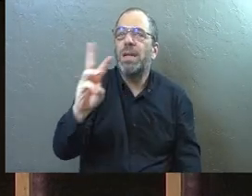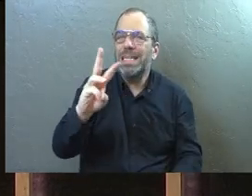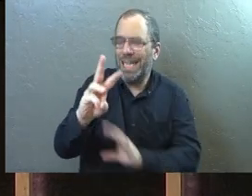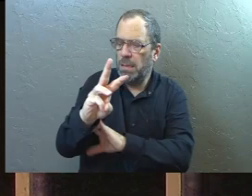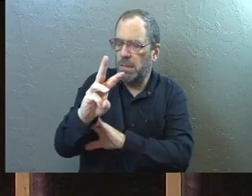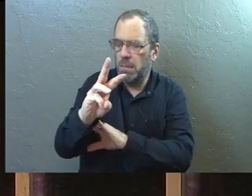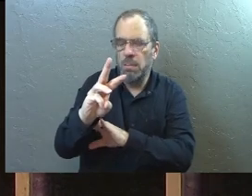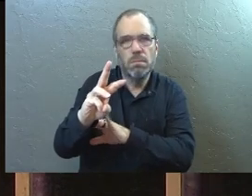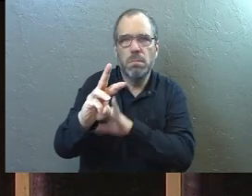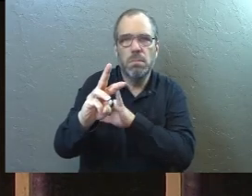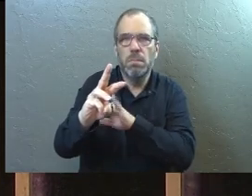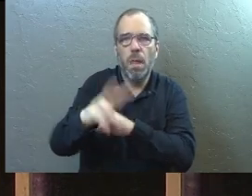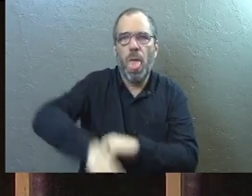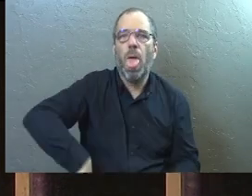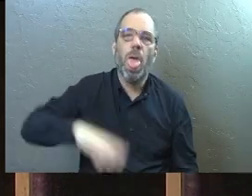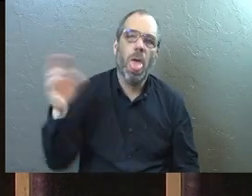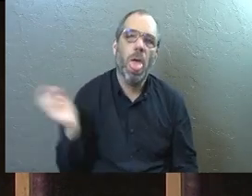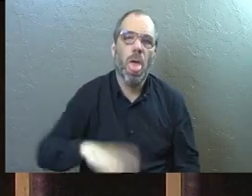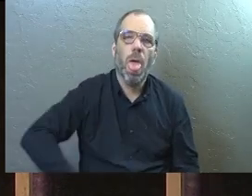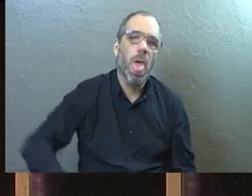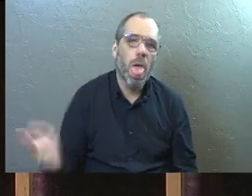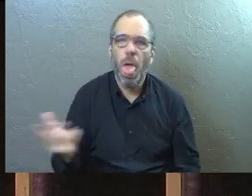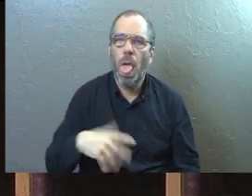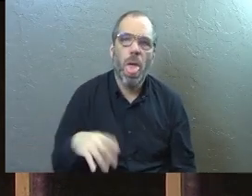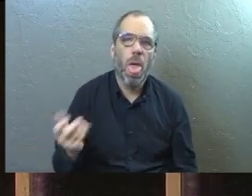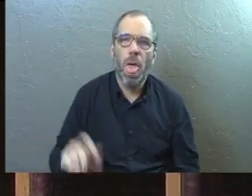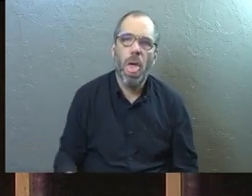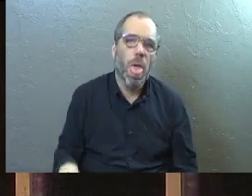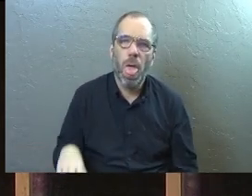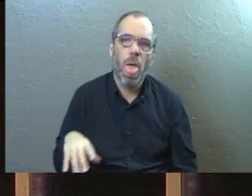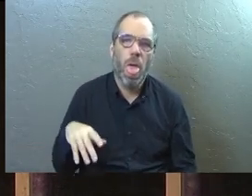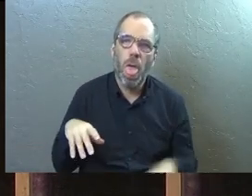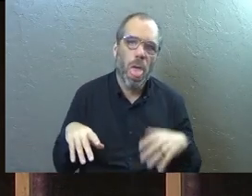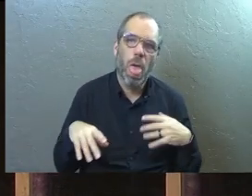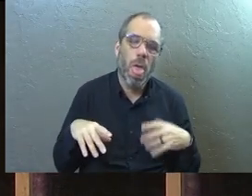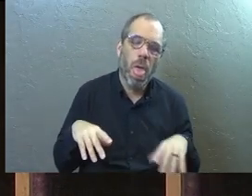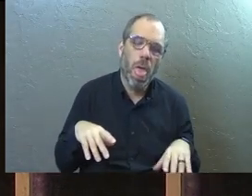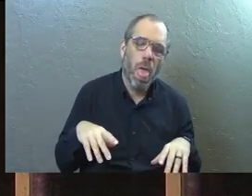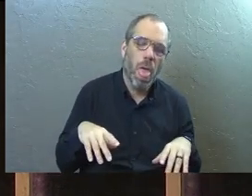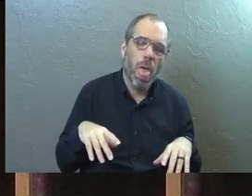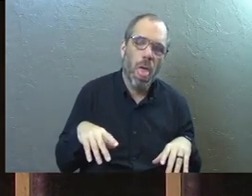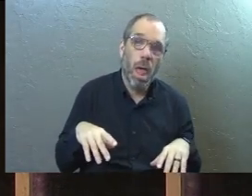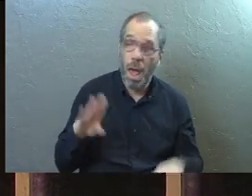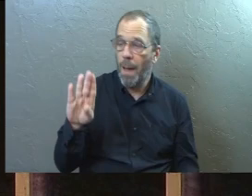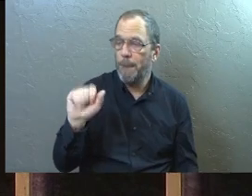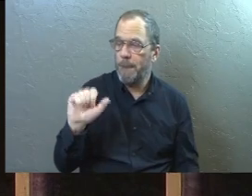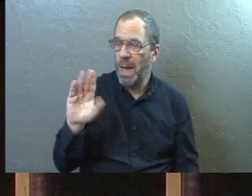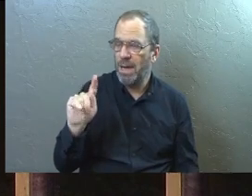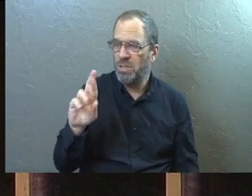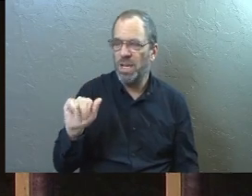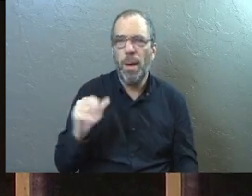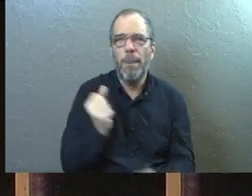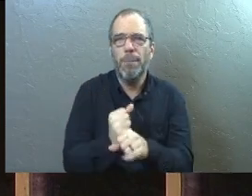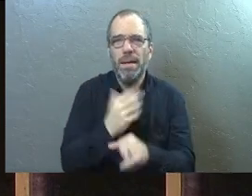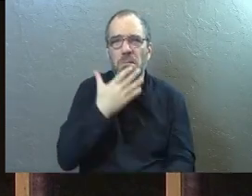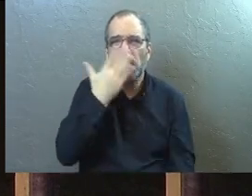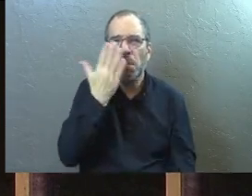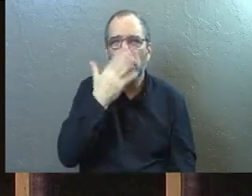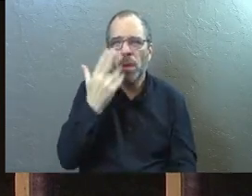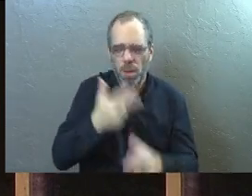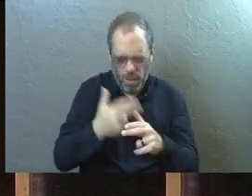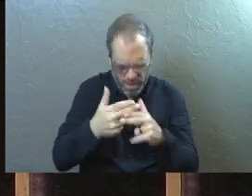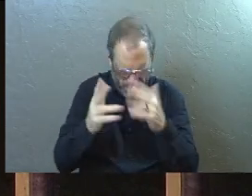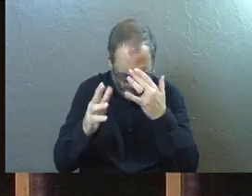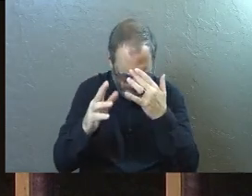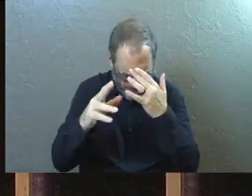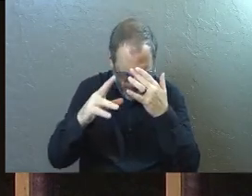contract. They just are going away. Bacteria produces an odor called